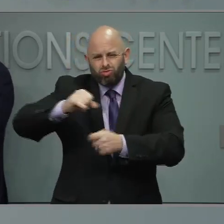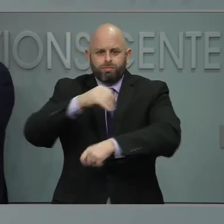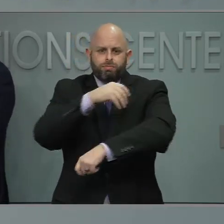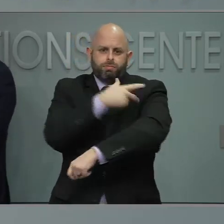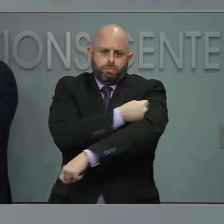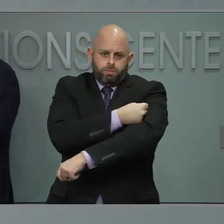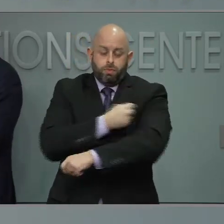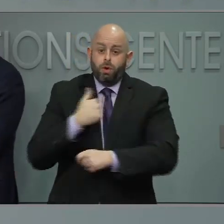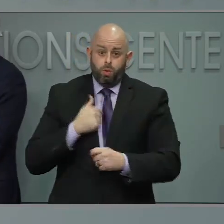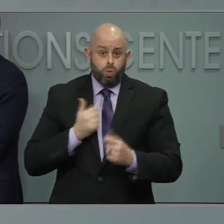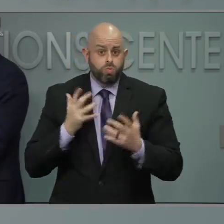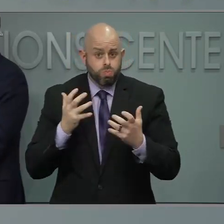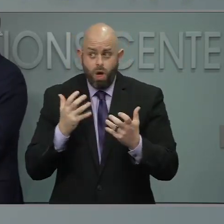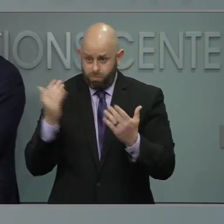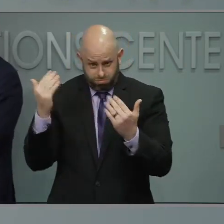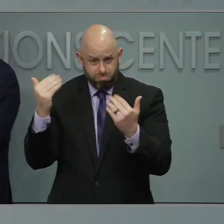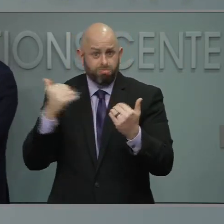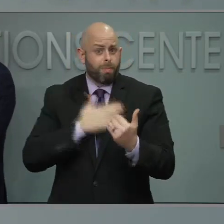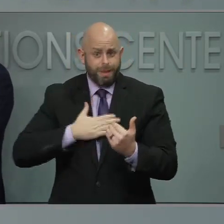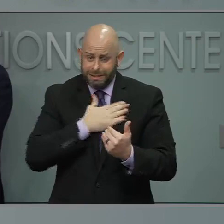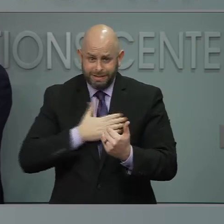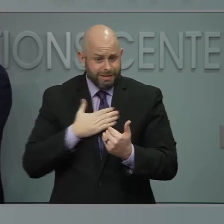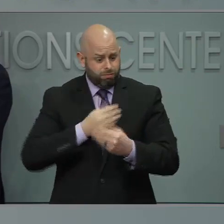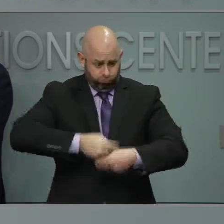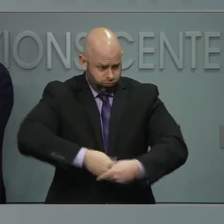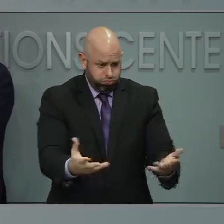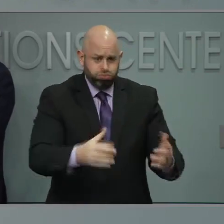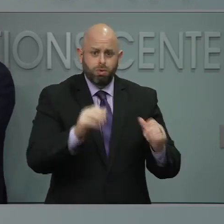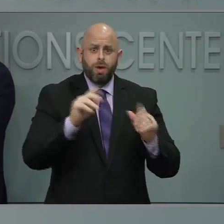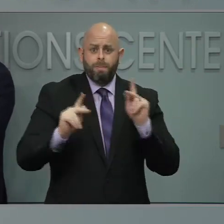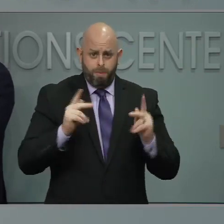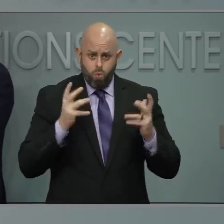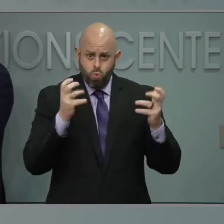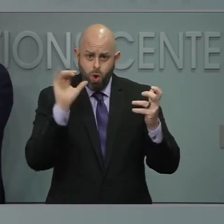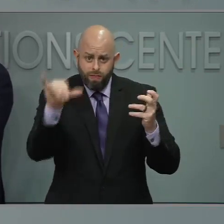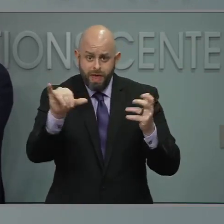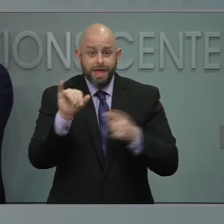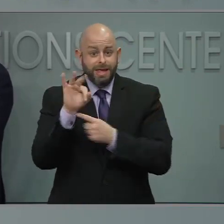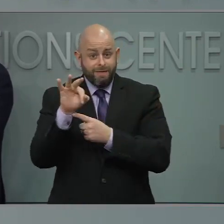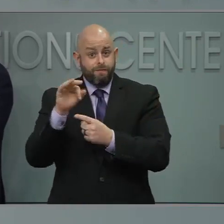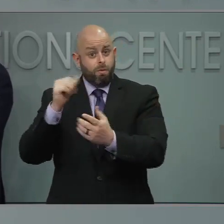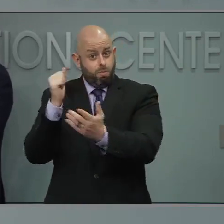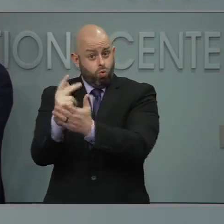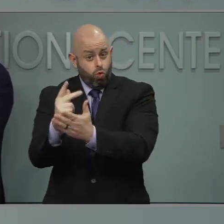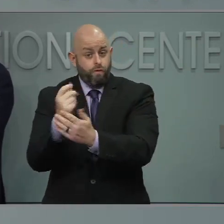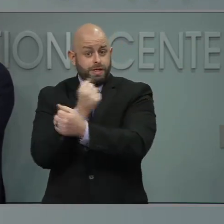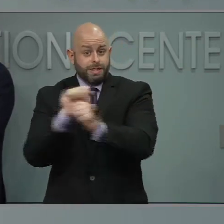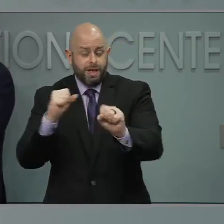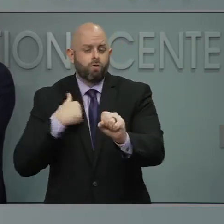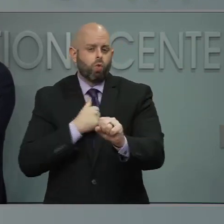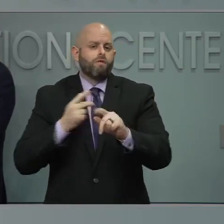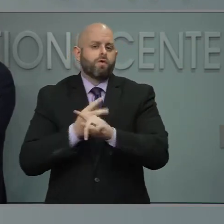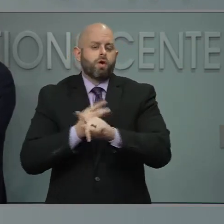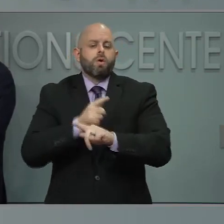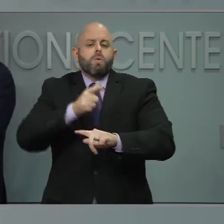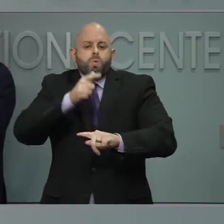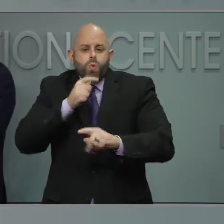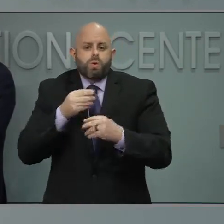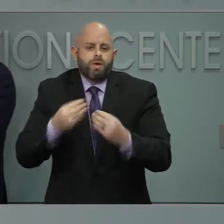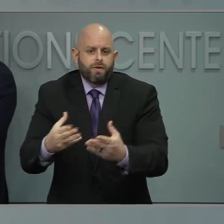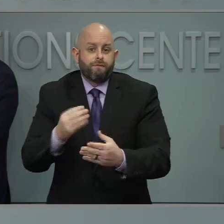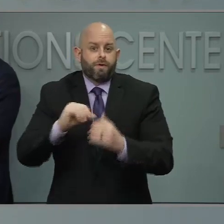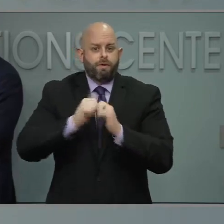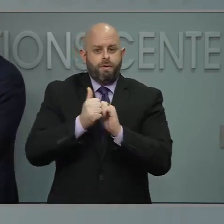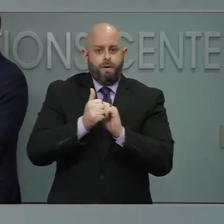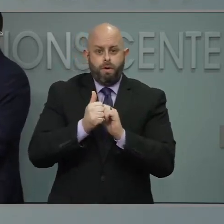want it. We hope that it gets authorized if it's safe, and then we'll figure that question out. Would you want to add anything to that, Dr. Cohen?